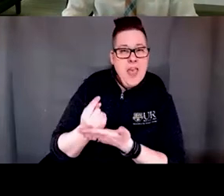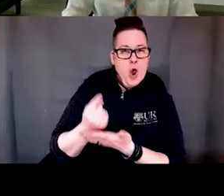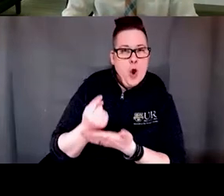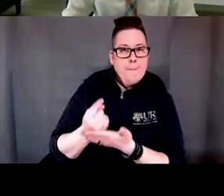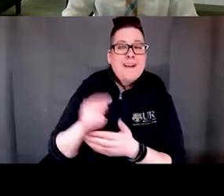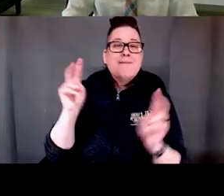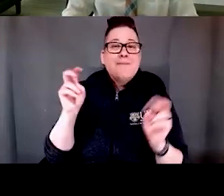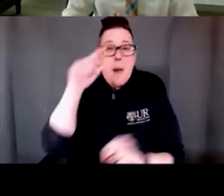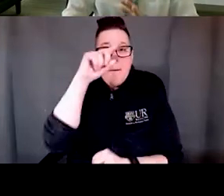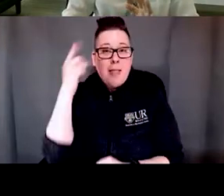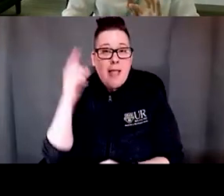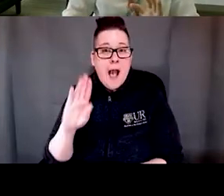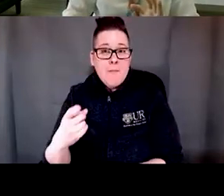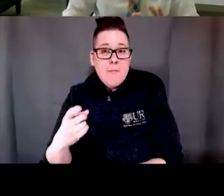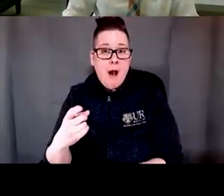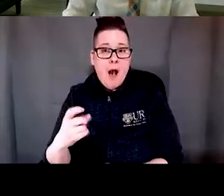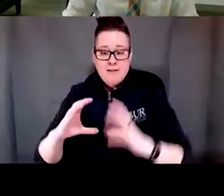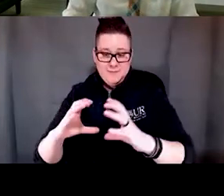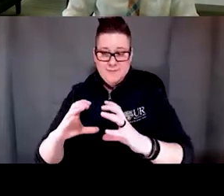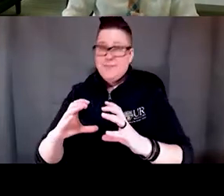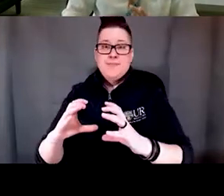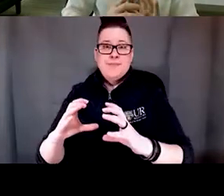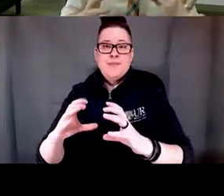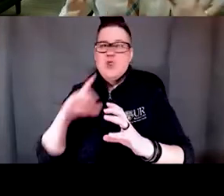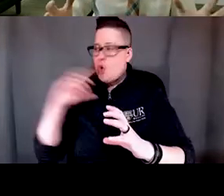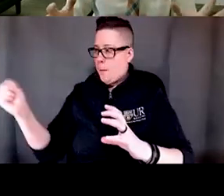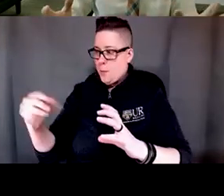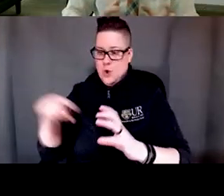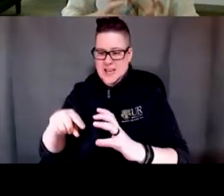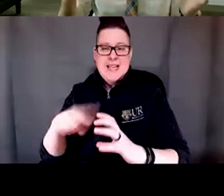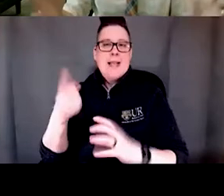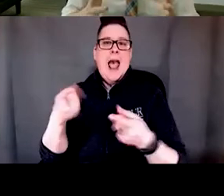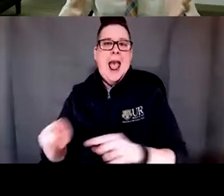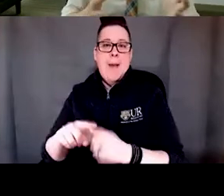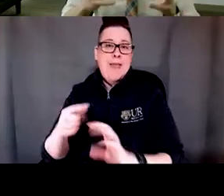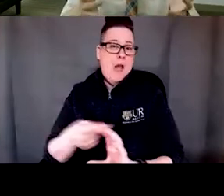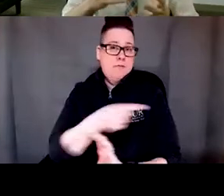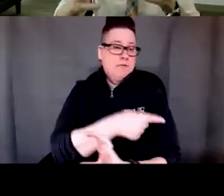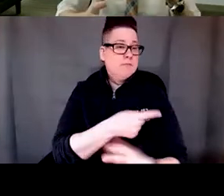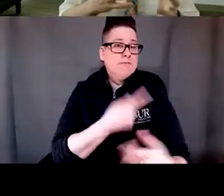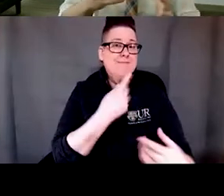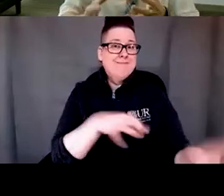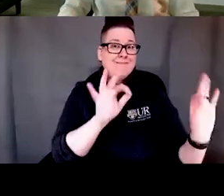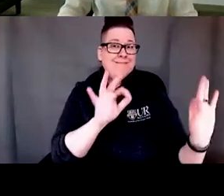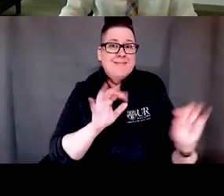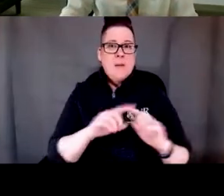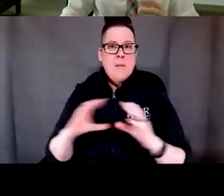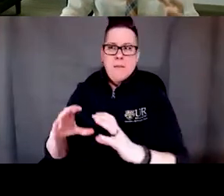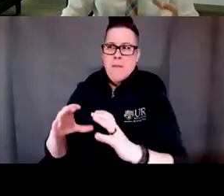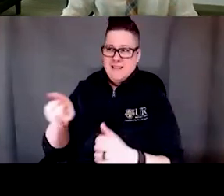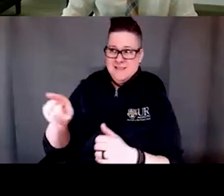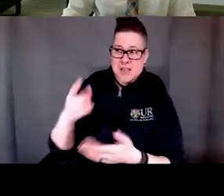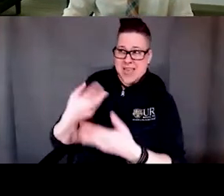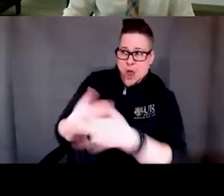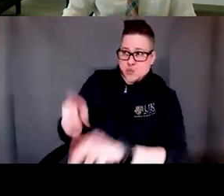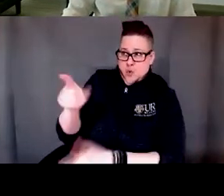right? You walk into this office and sit on the couch and what happens after that? You know, it's sort of like way too ambiguous. And